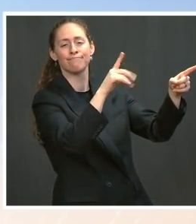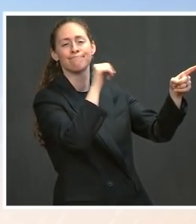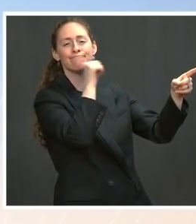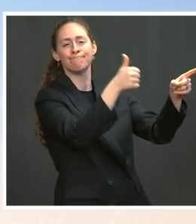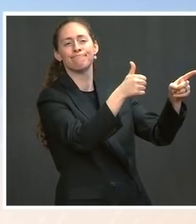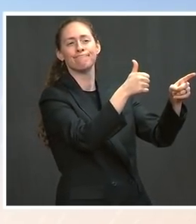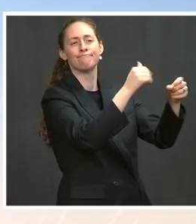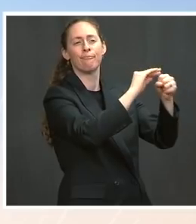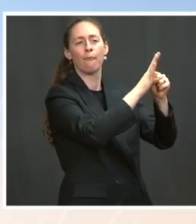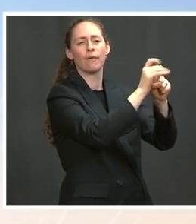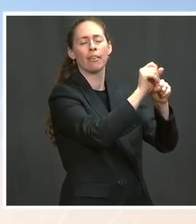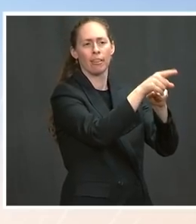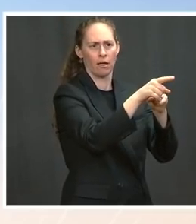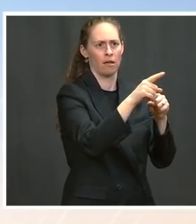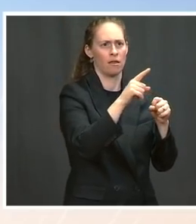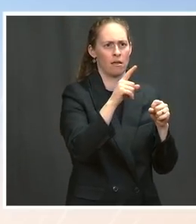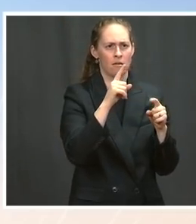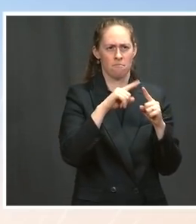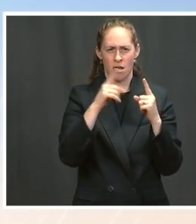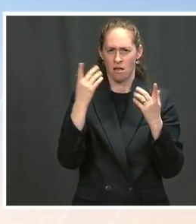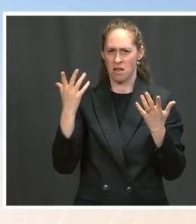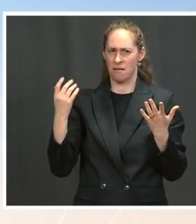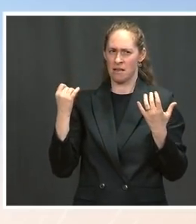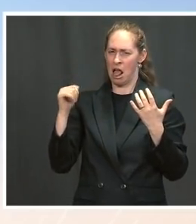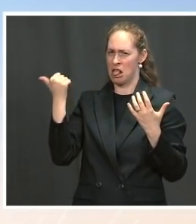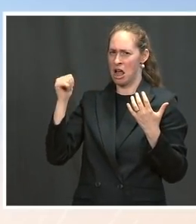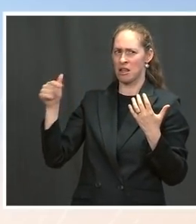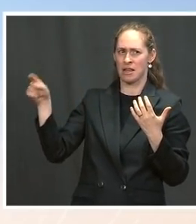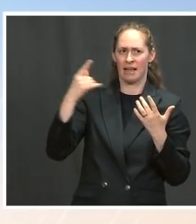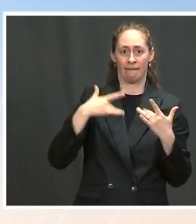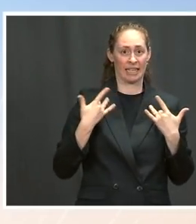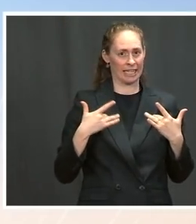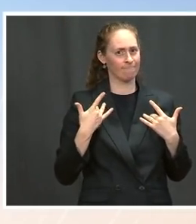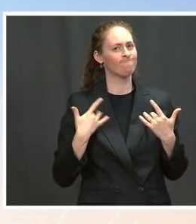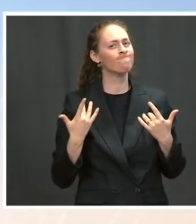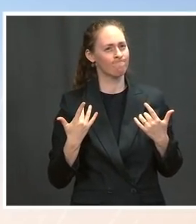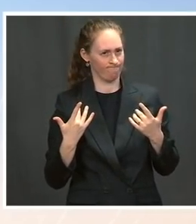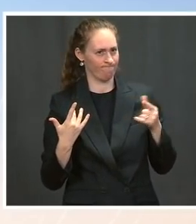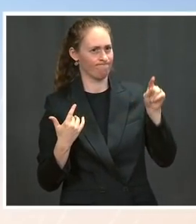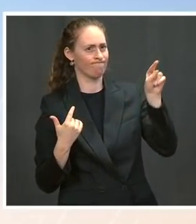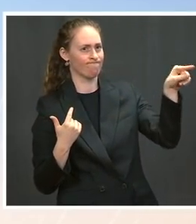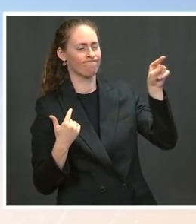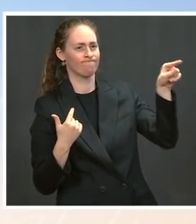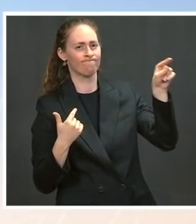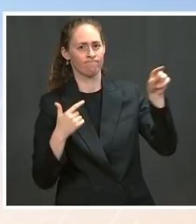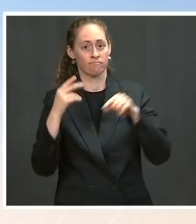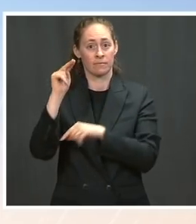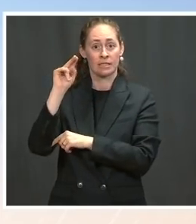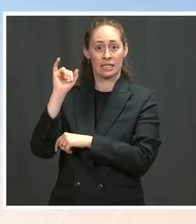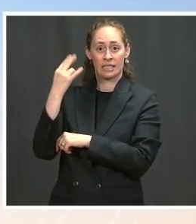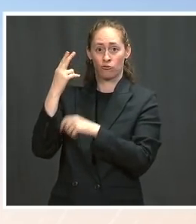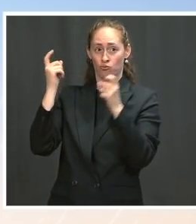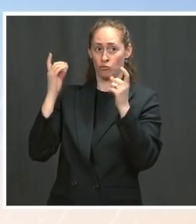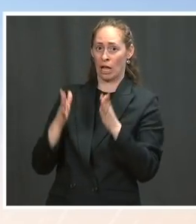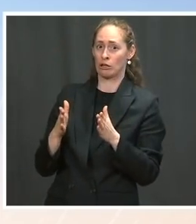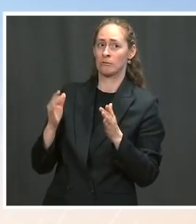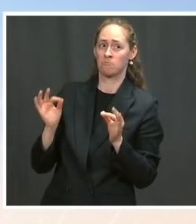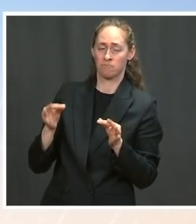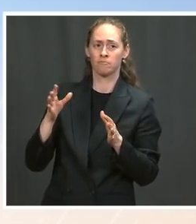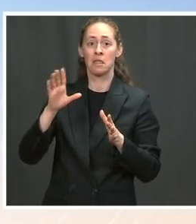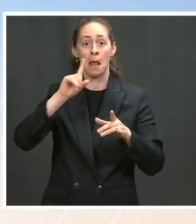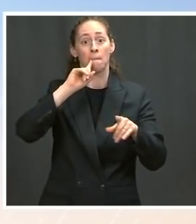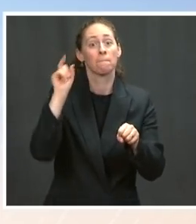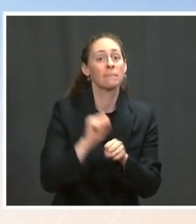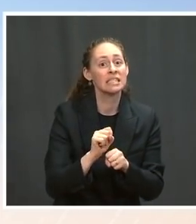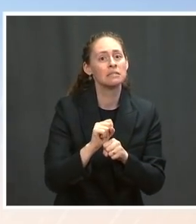Intelligence, the CIA director, and now also the NIH director, who say that this cannot be ruled out, and there's cause for more